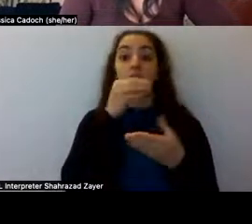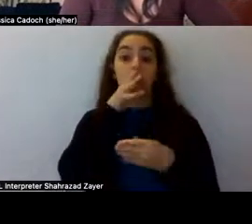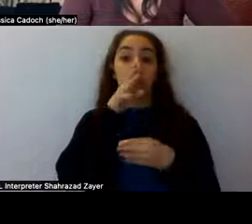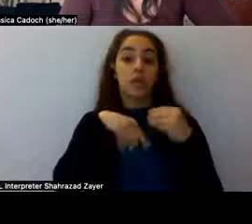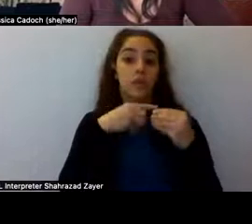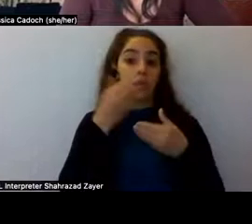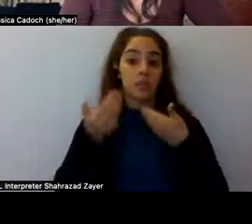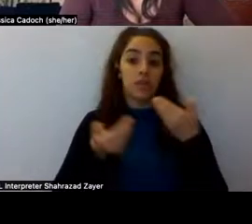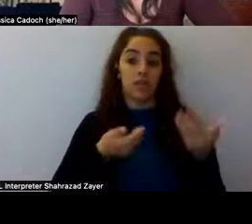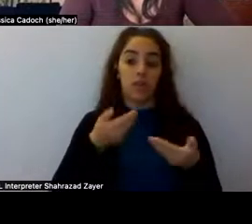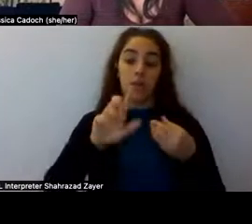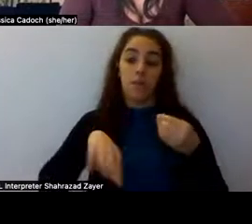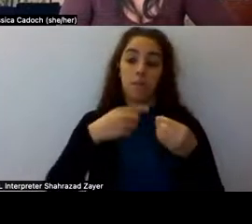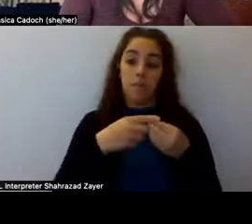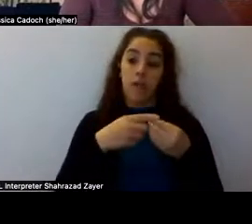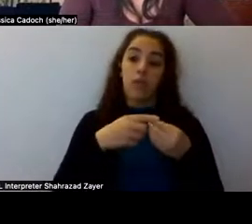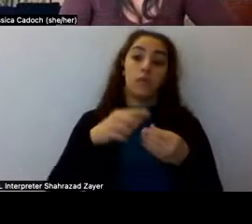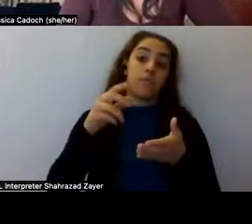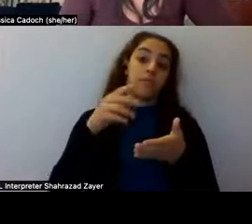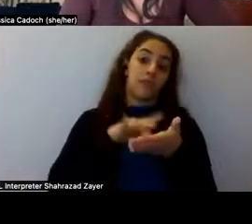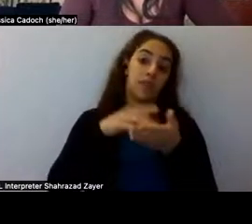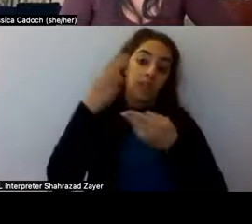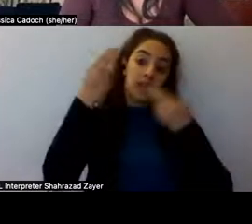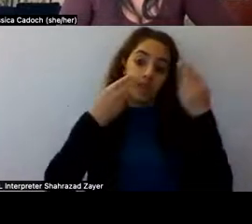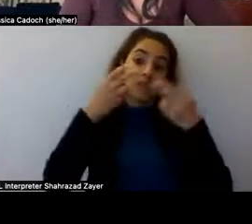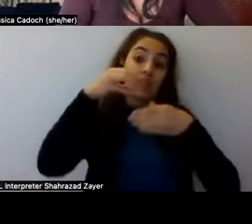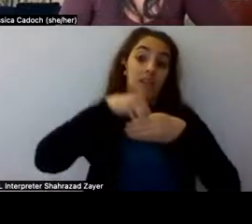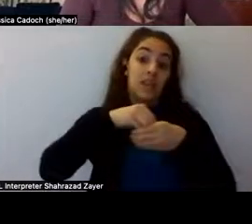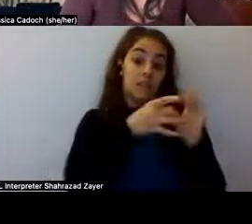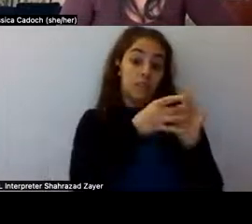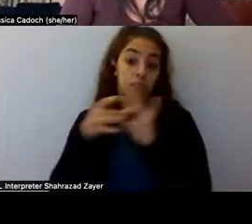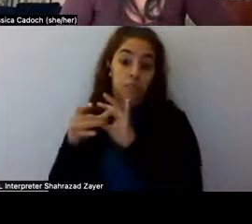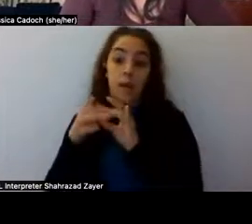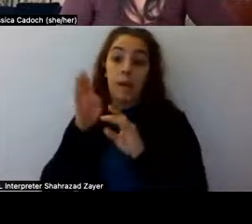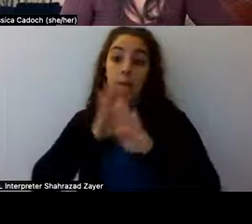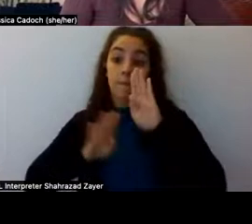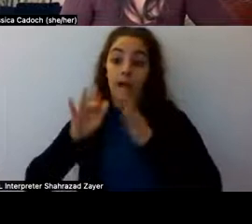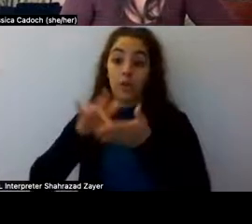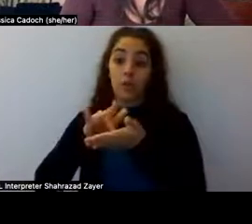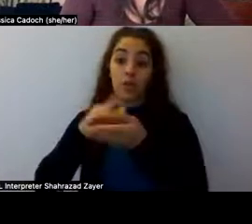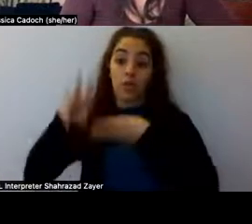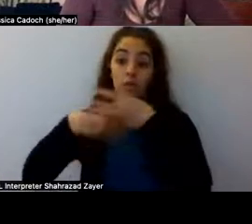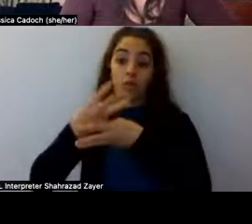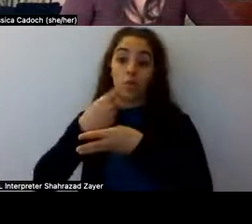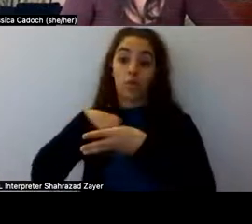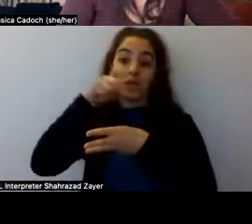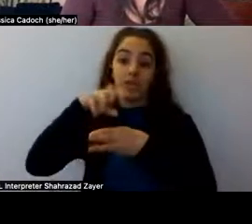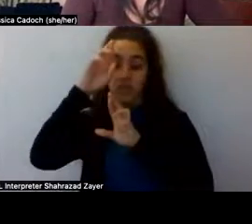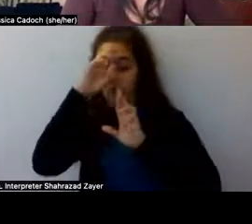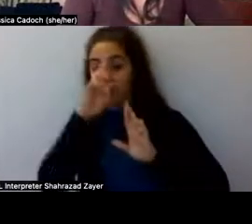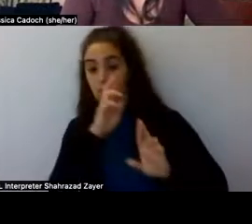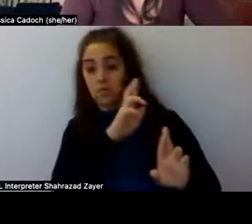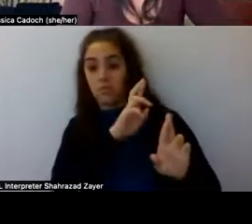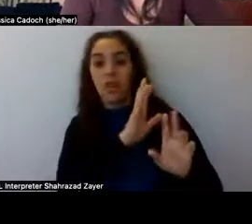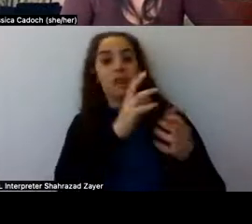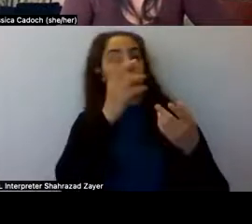introduction of psychedelics, uh, into the biomedical world that we pay reverence and honor to the, where the,